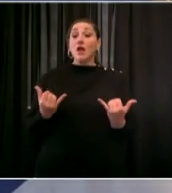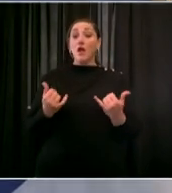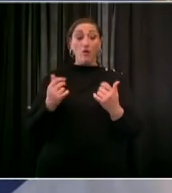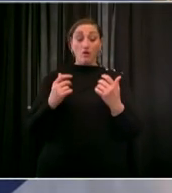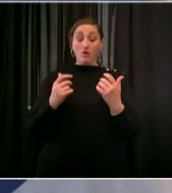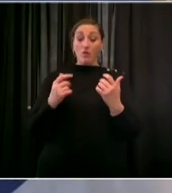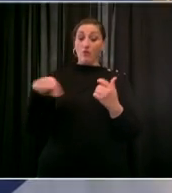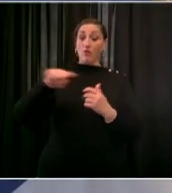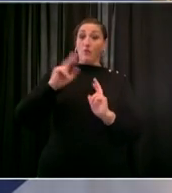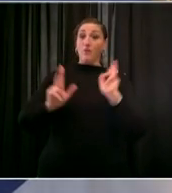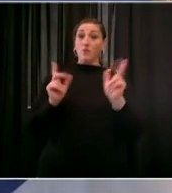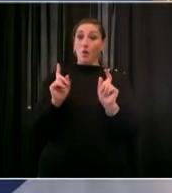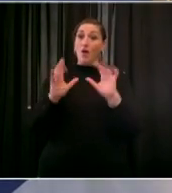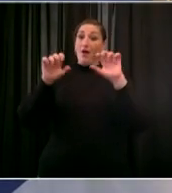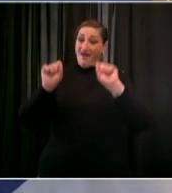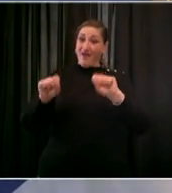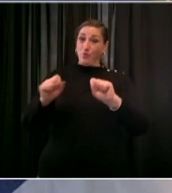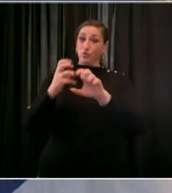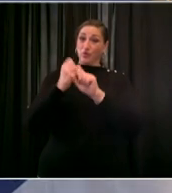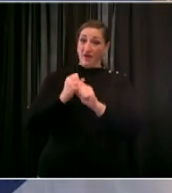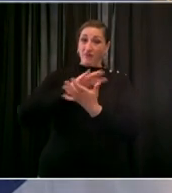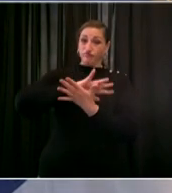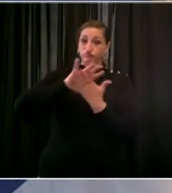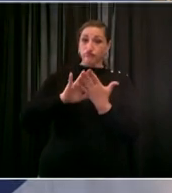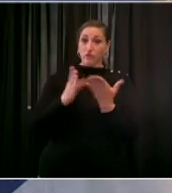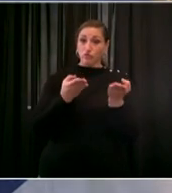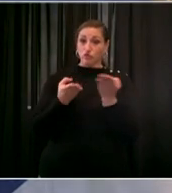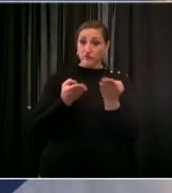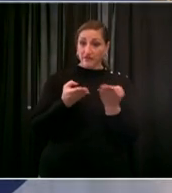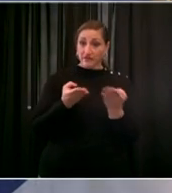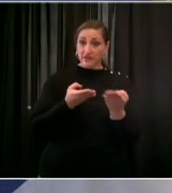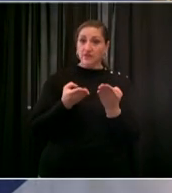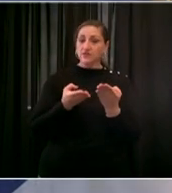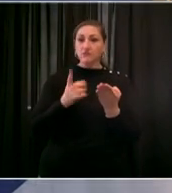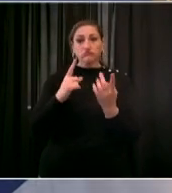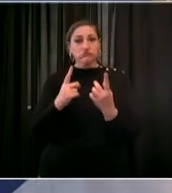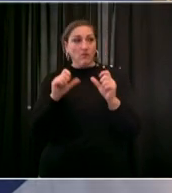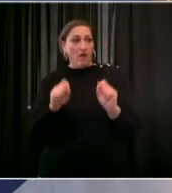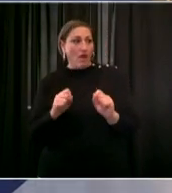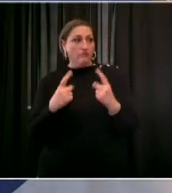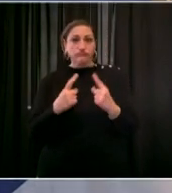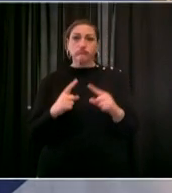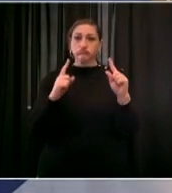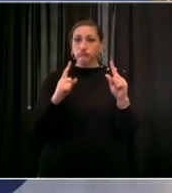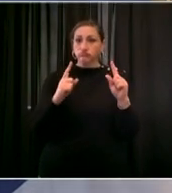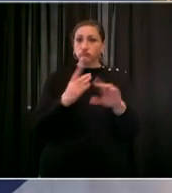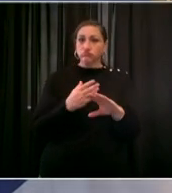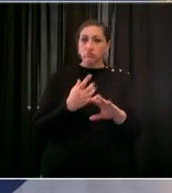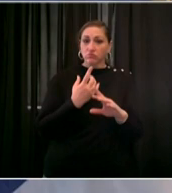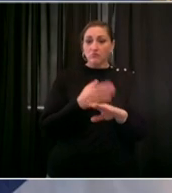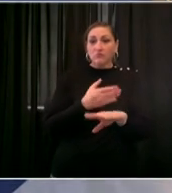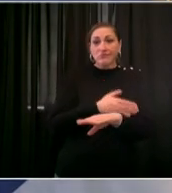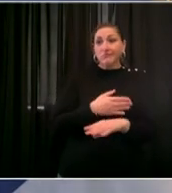good outcome depends on their participation and cooperation service providers make repeated